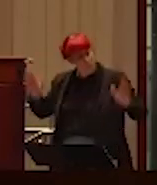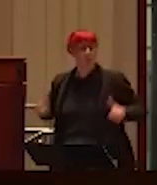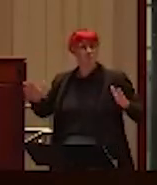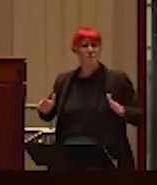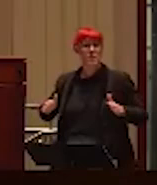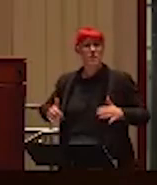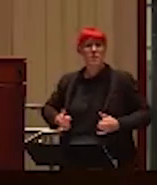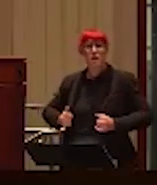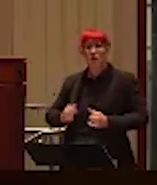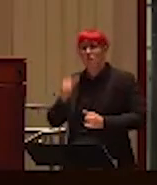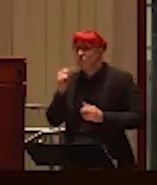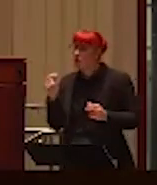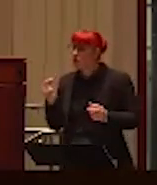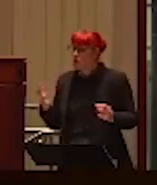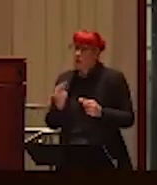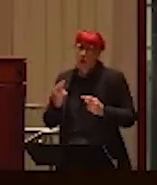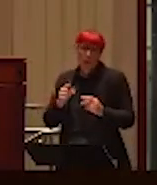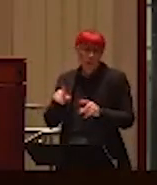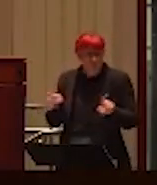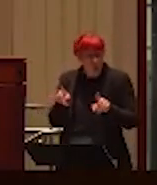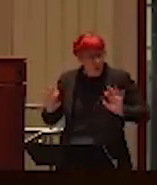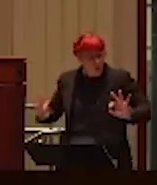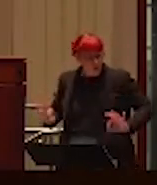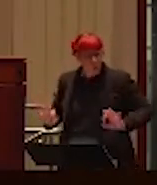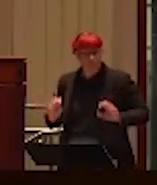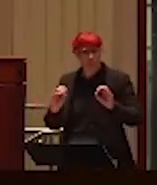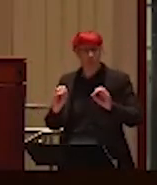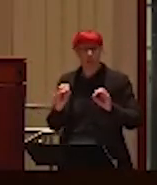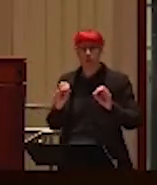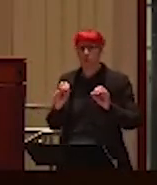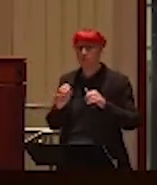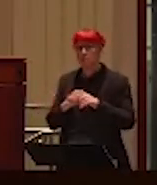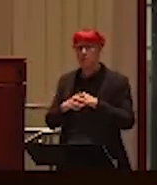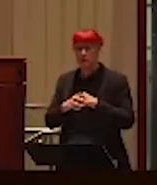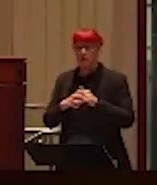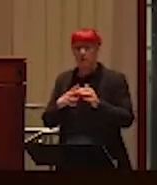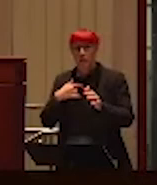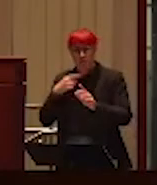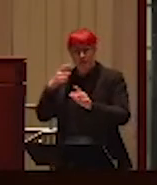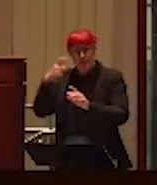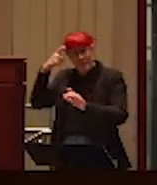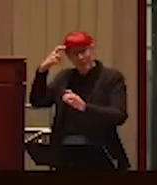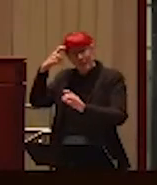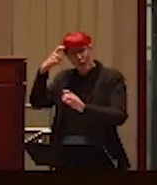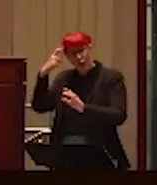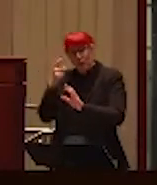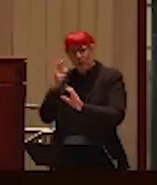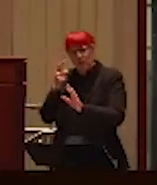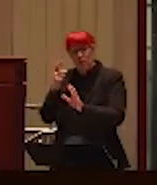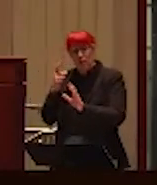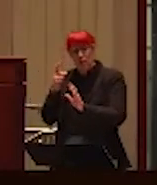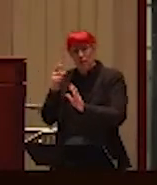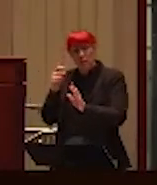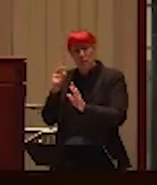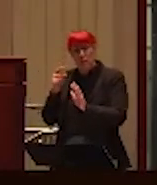it wasn't debilitating. It didn't leave a bruise, anything like that. Um, but it was actually, that was part of the psychological part of it. Because you think about somebody that you're in